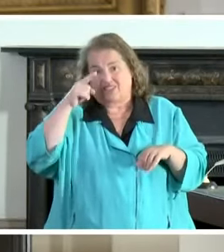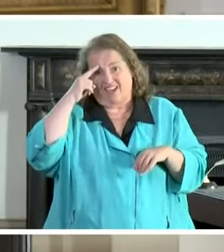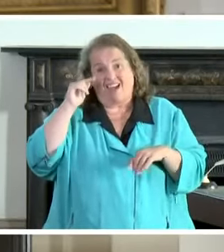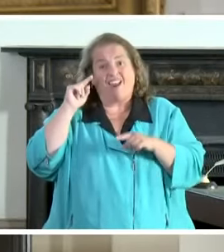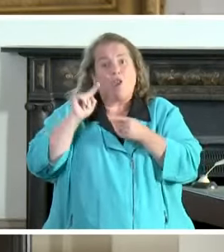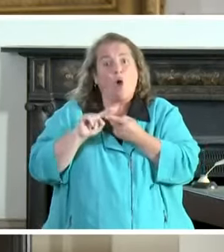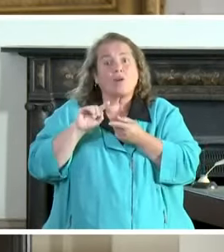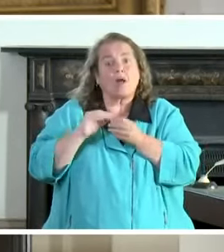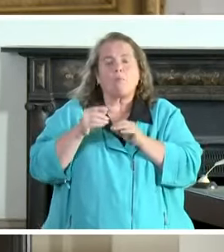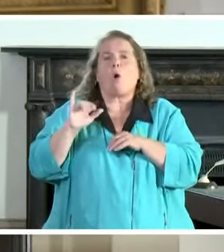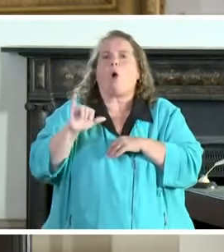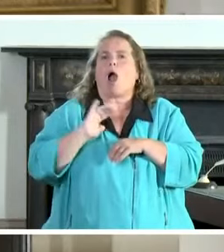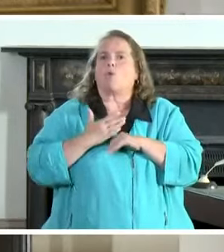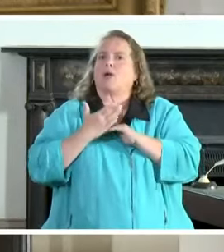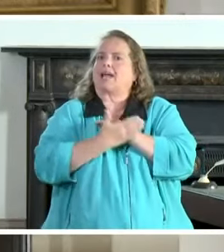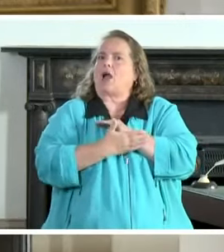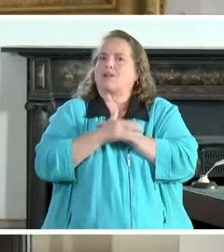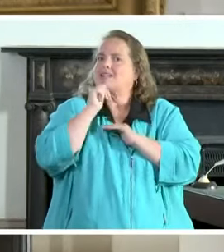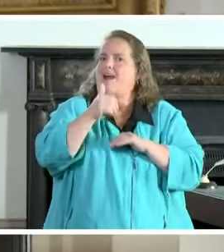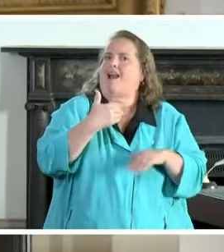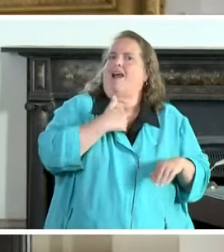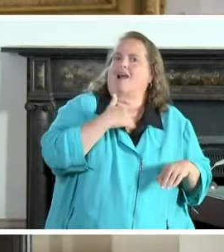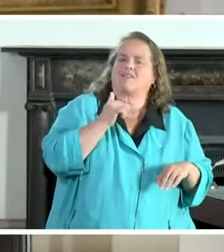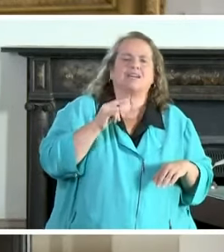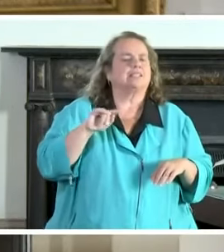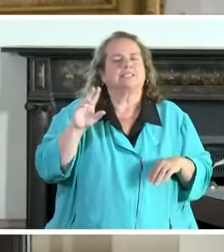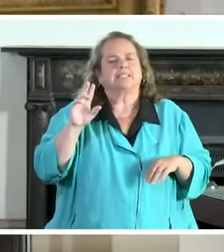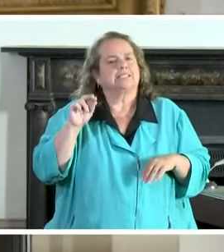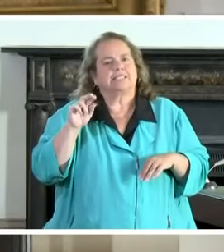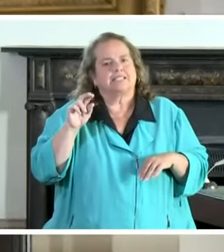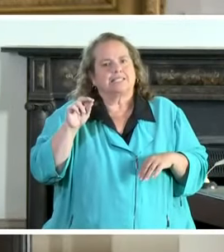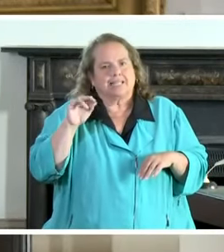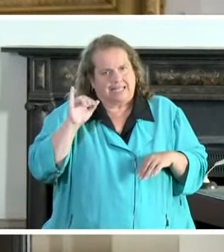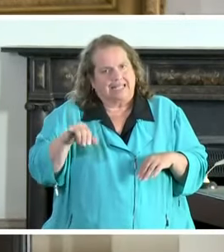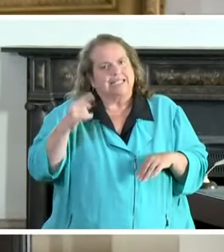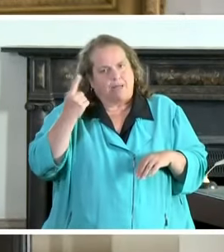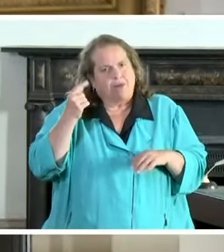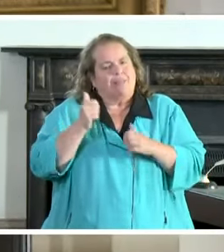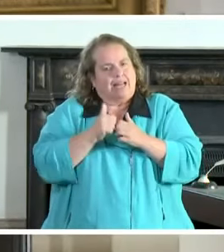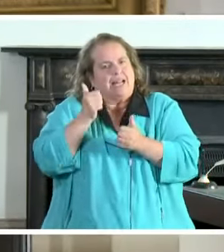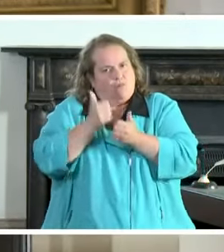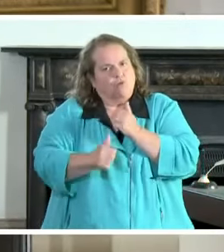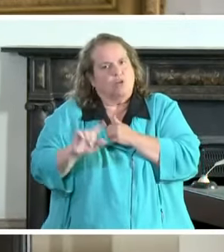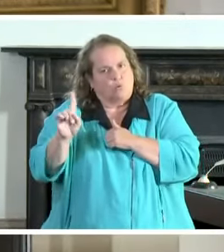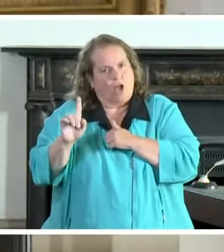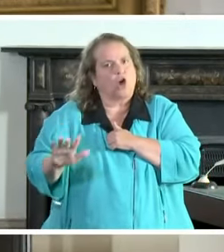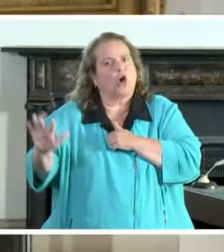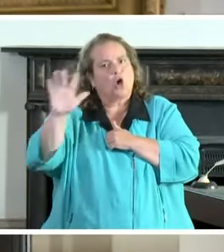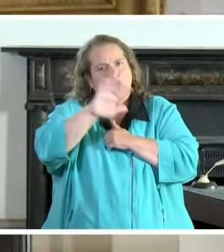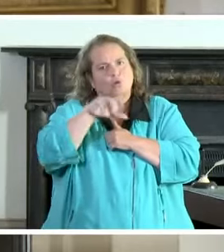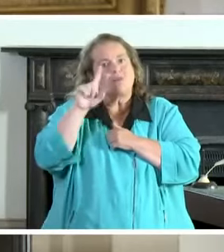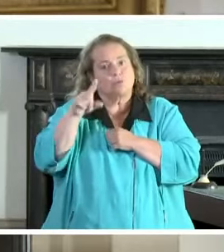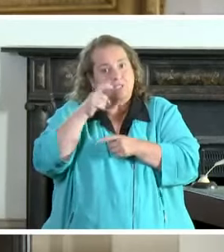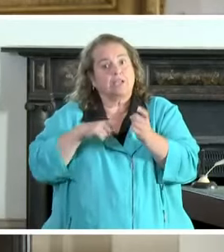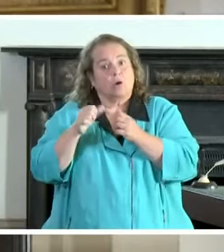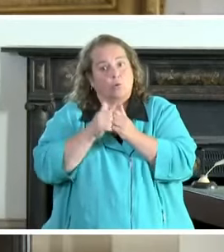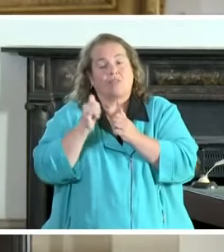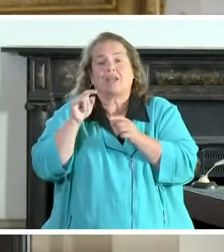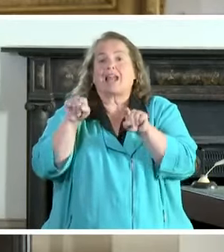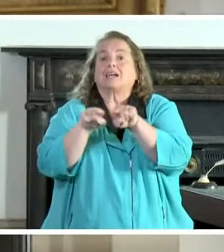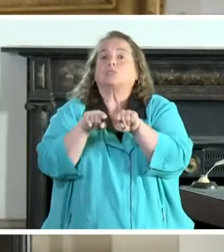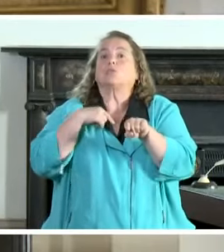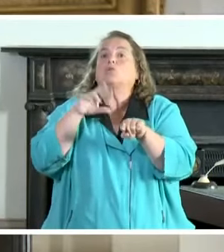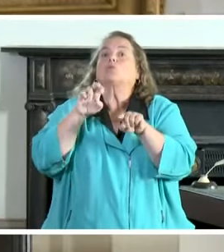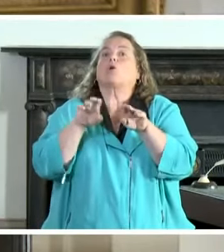couple of days and say well our county doesn't have this this is something that is everywhere and we have to deal with it as we reopen our